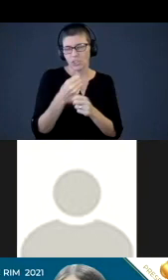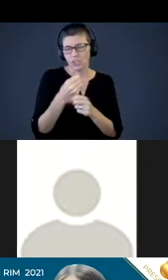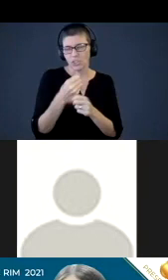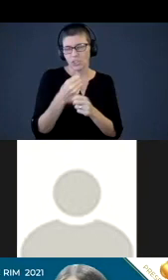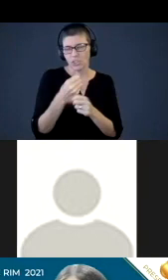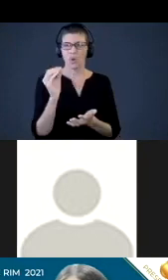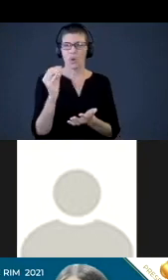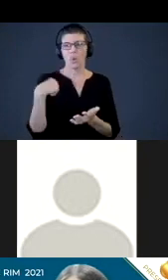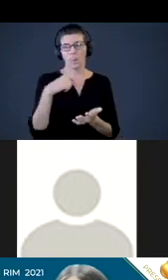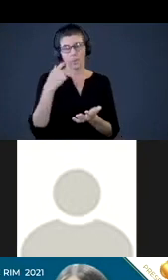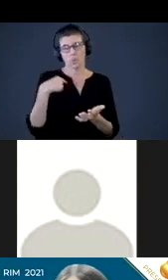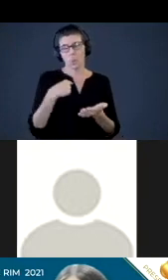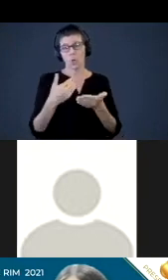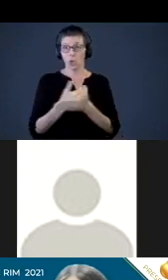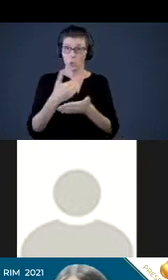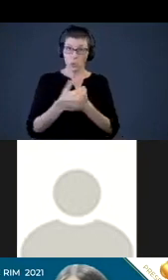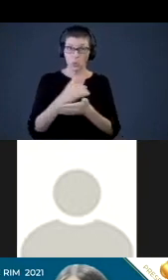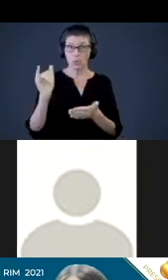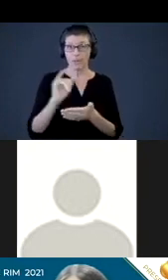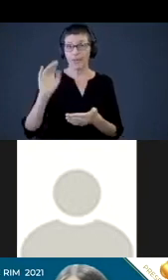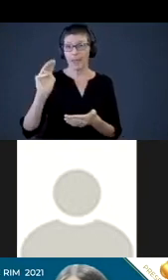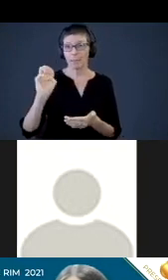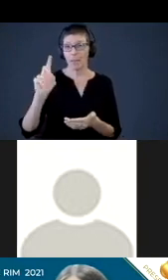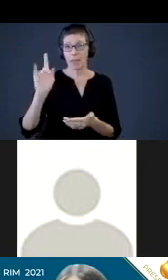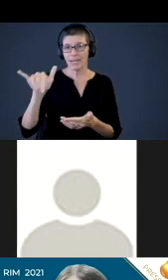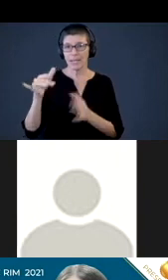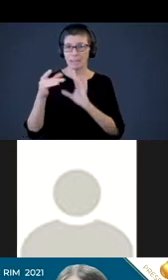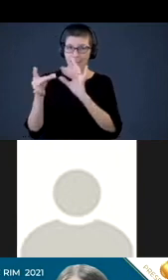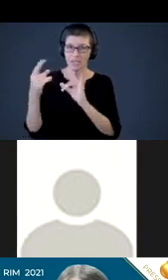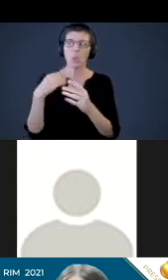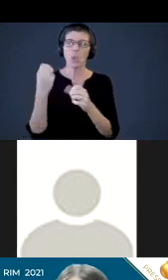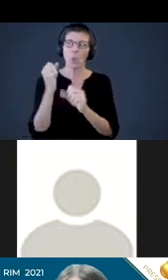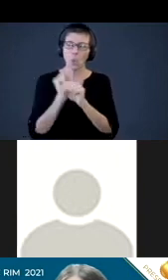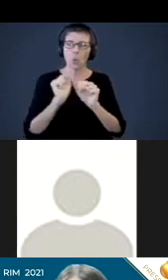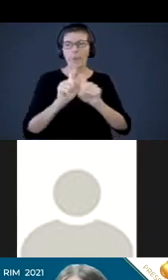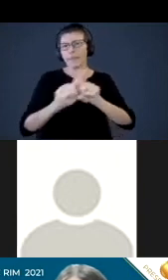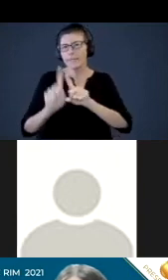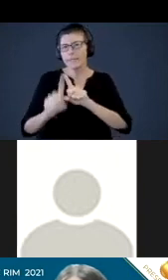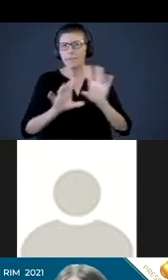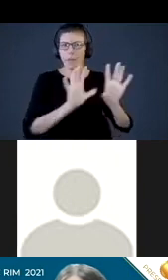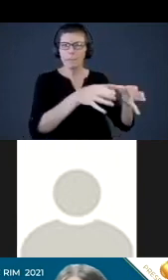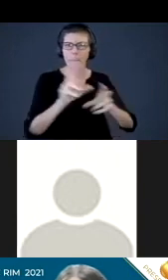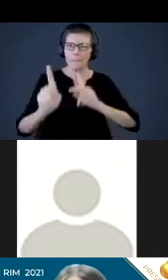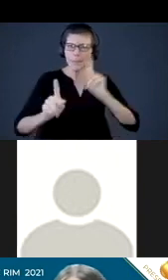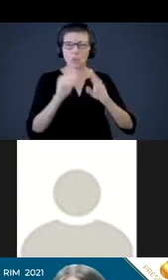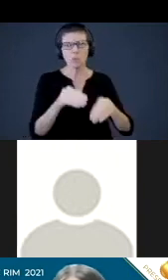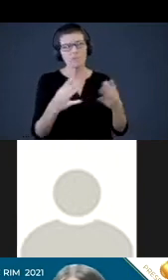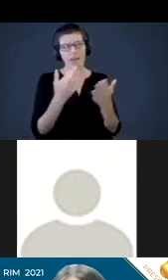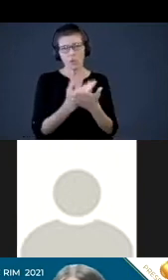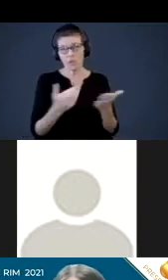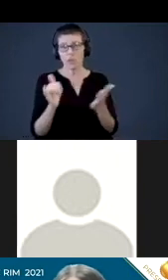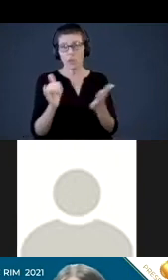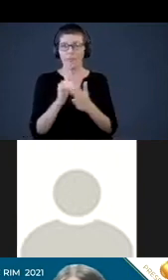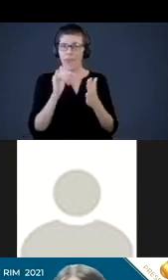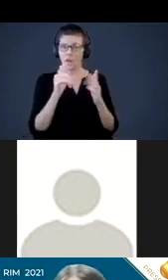because we're fairly new. And like Melody mentioned, we do work with different constituents to provide these resources that are very much